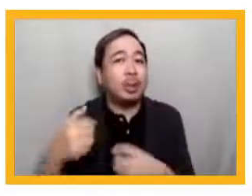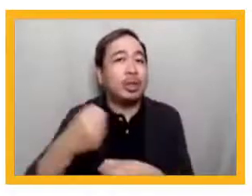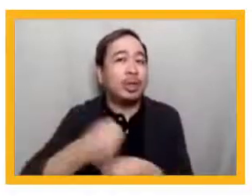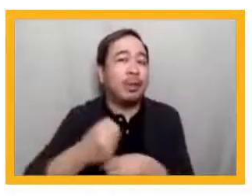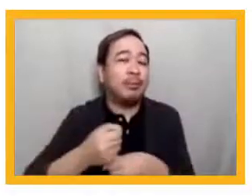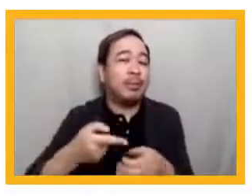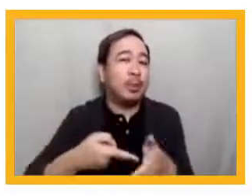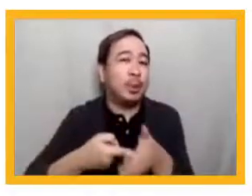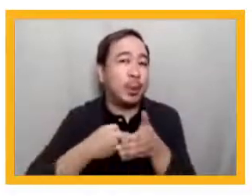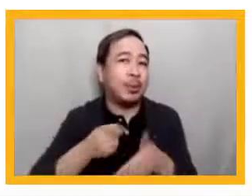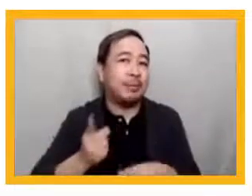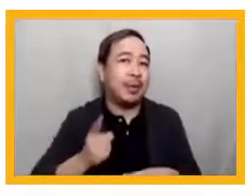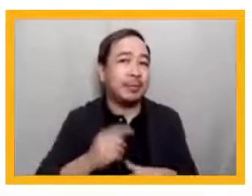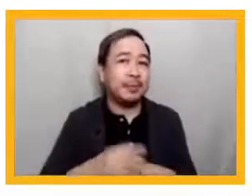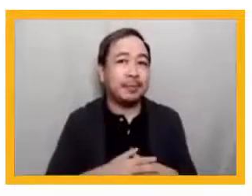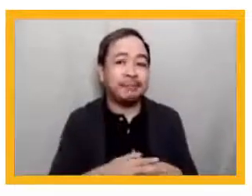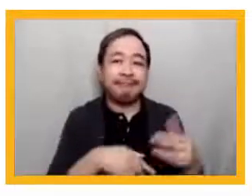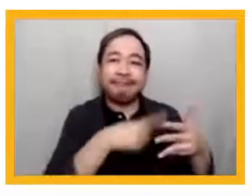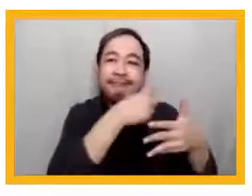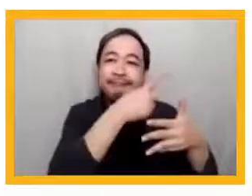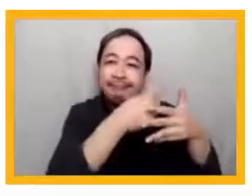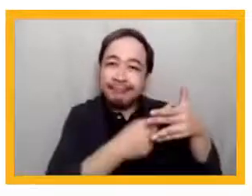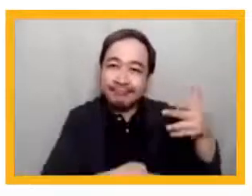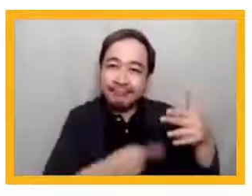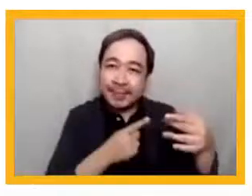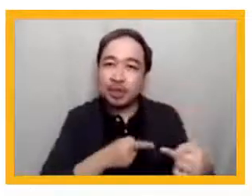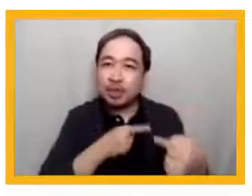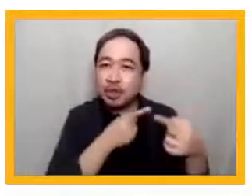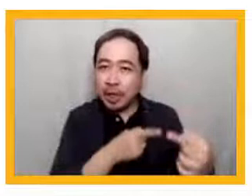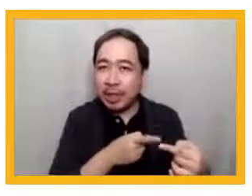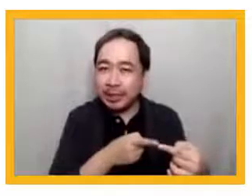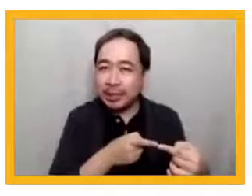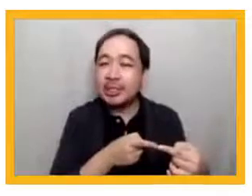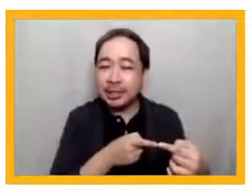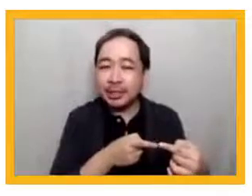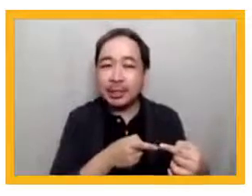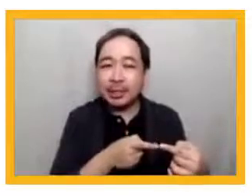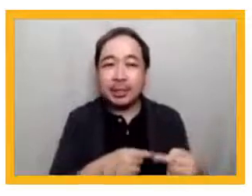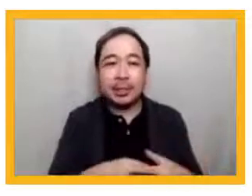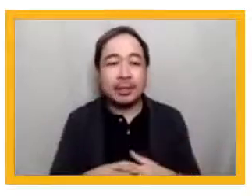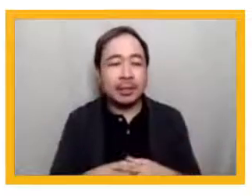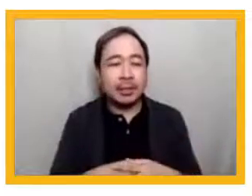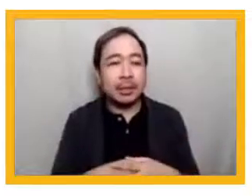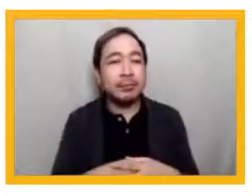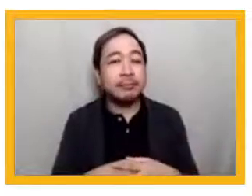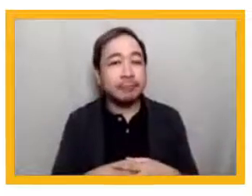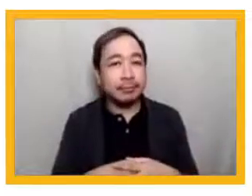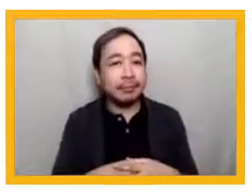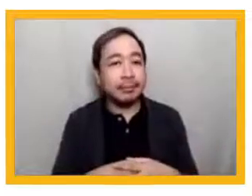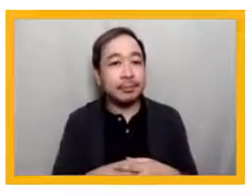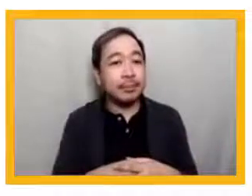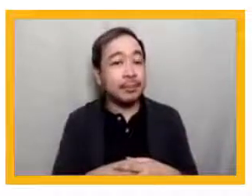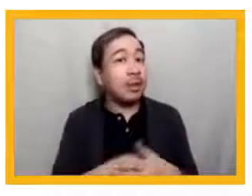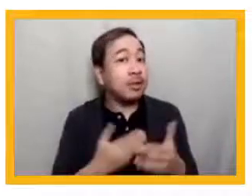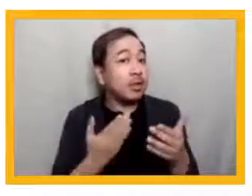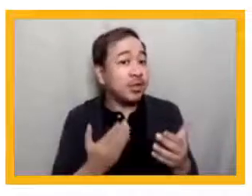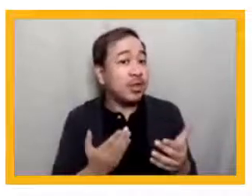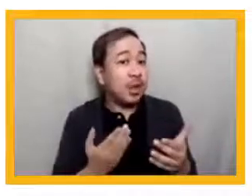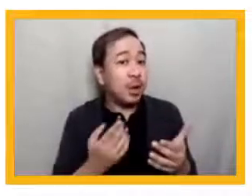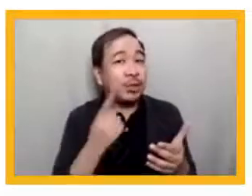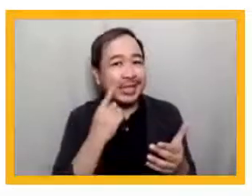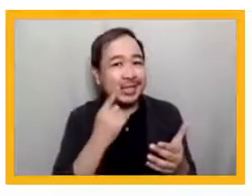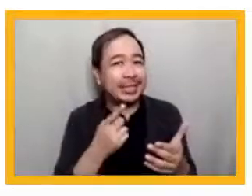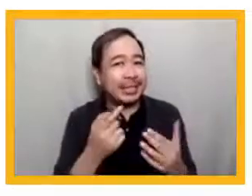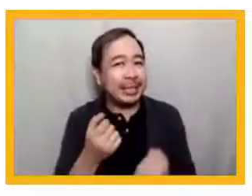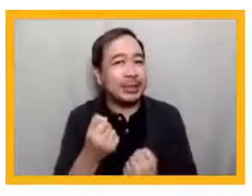Now, all of these challenges that are identified in these polls and otherwise, all of them are happening against the backdrop of